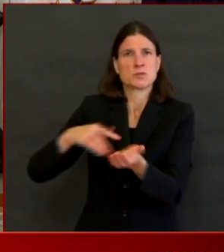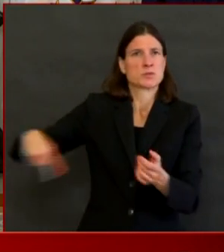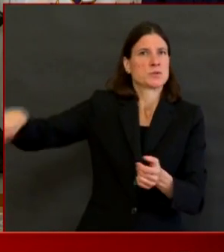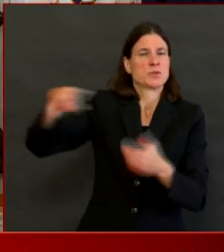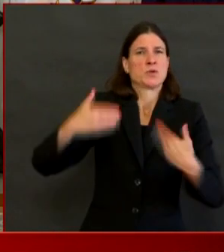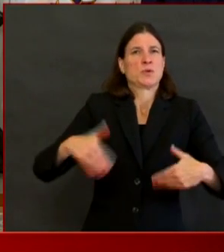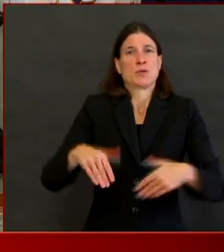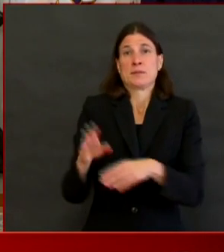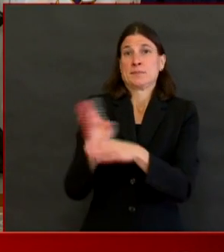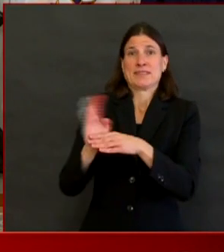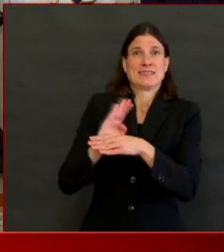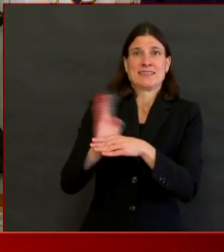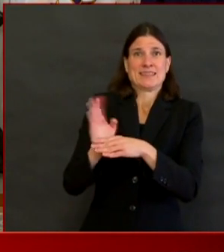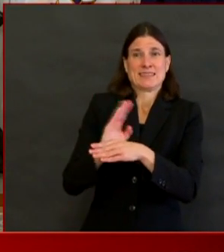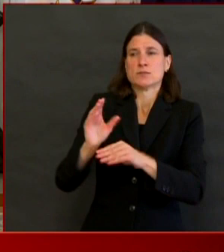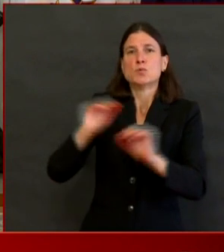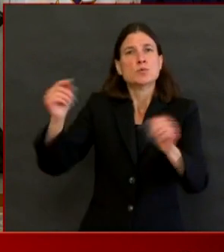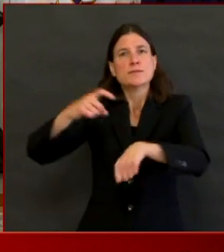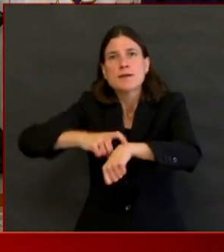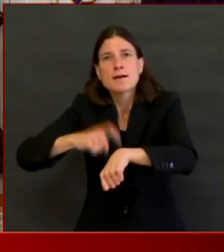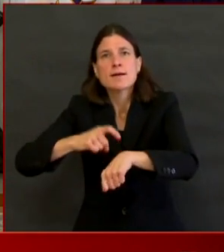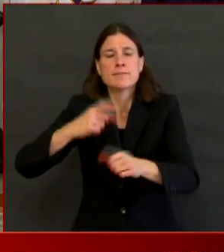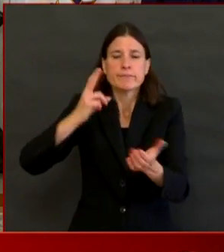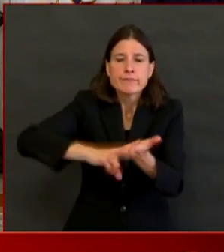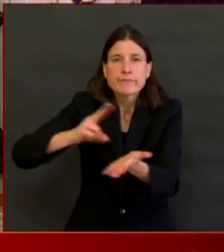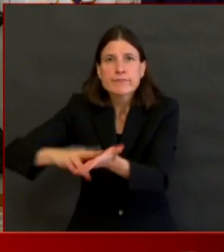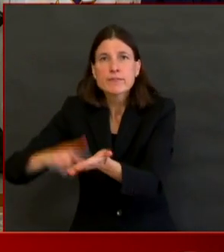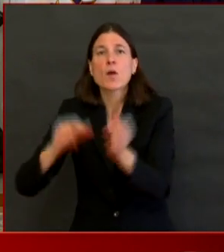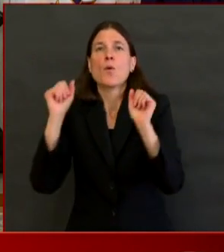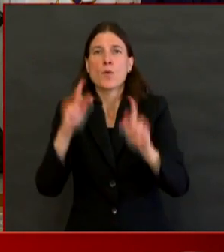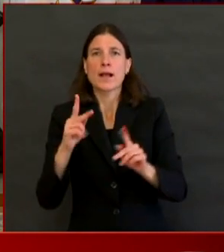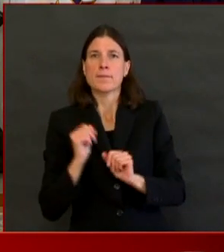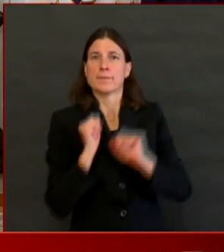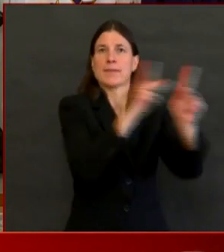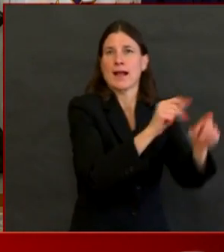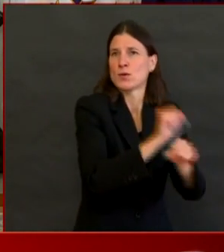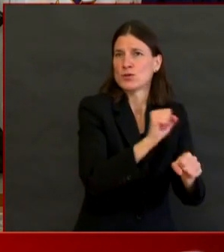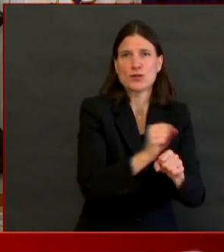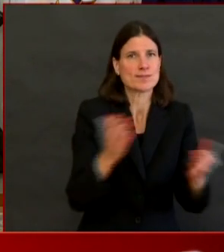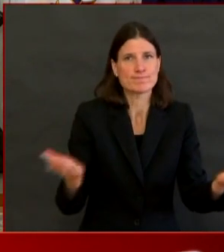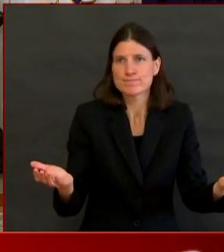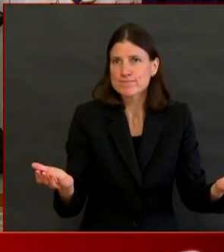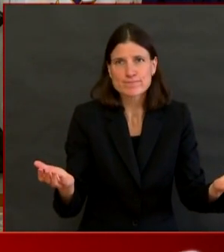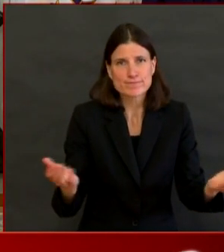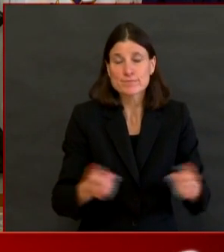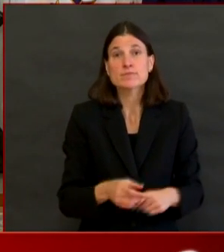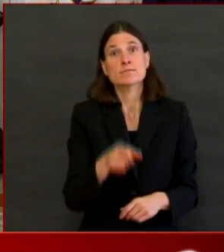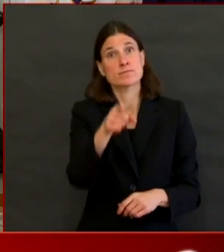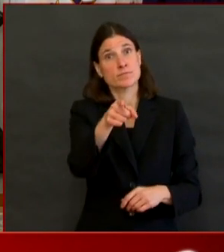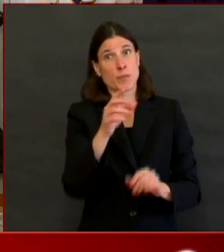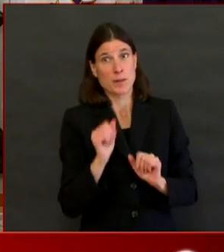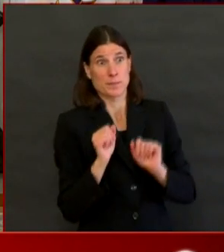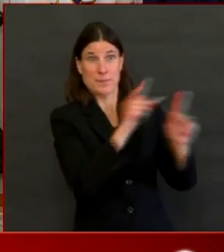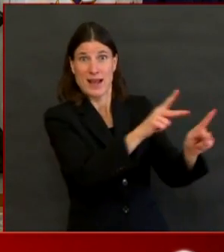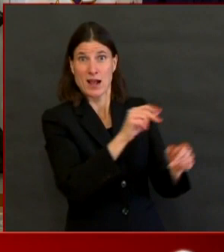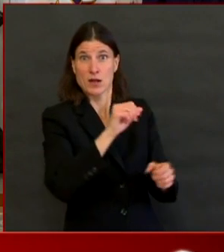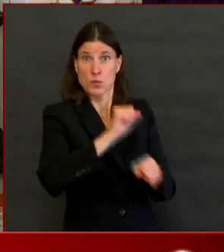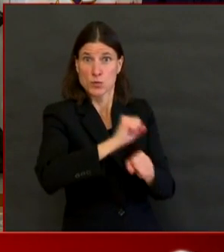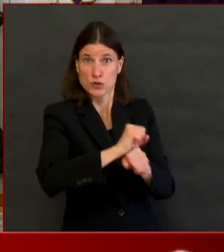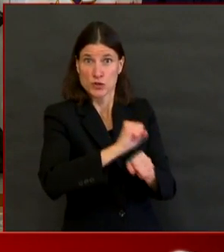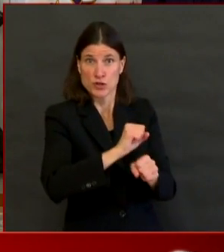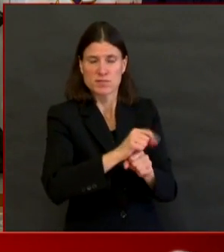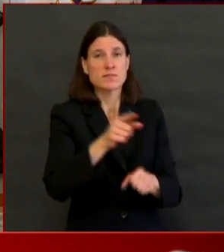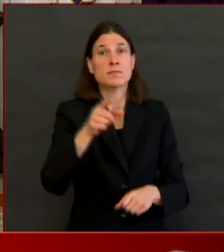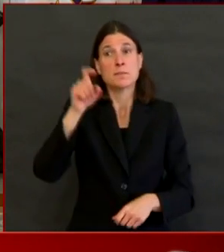You can return to work without a doctor's note if you have had COVID-19 or a COVID-19